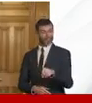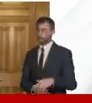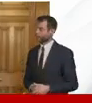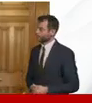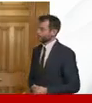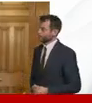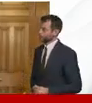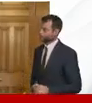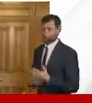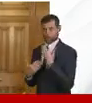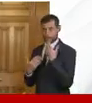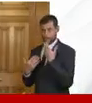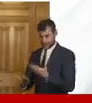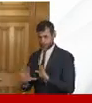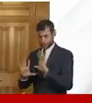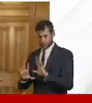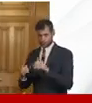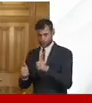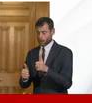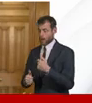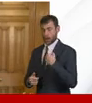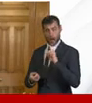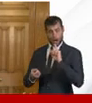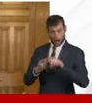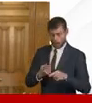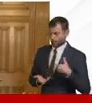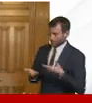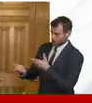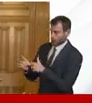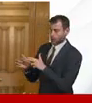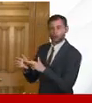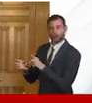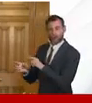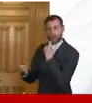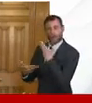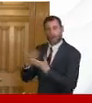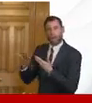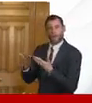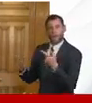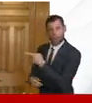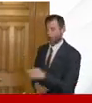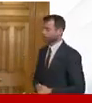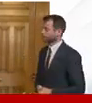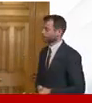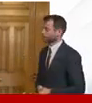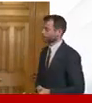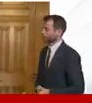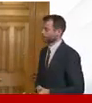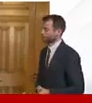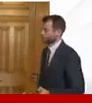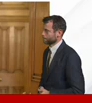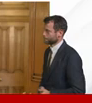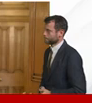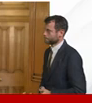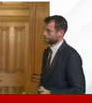ask jenny to go into more into more detail and i understand why nhs staff in particular and others